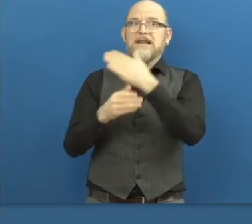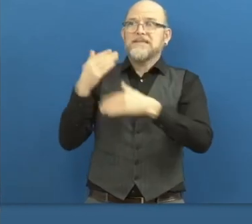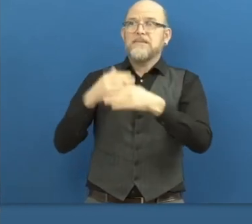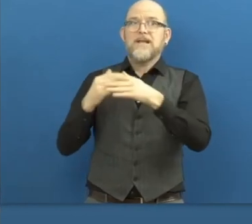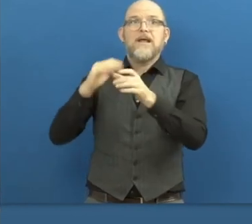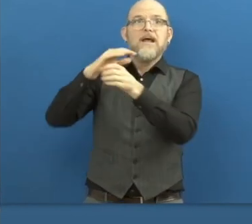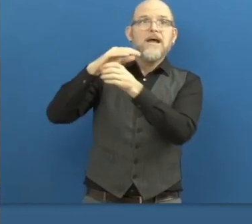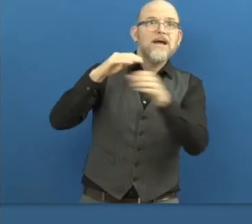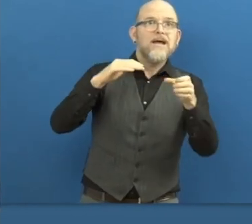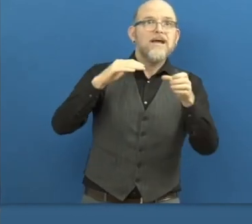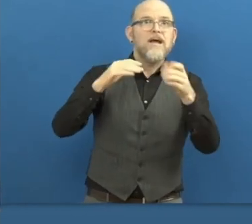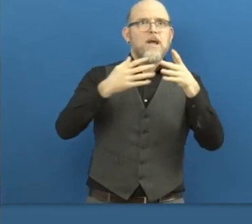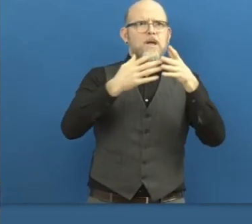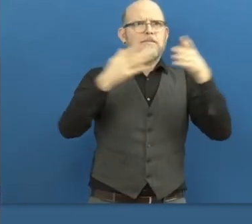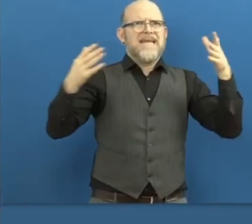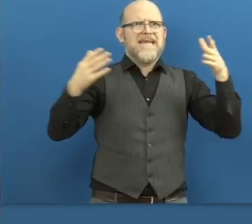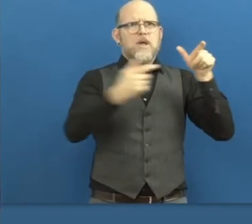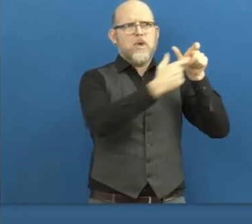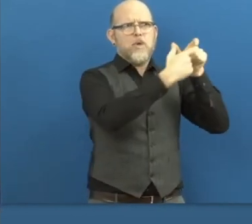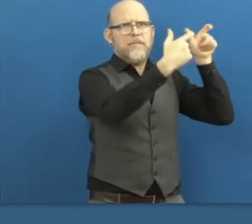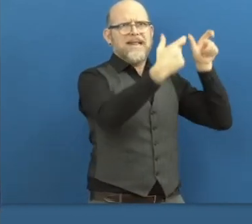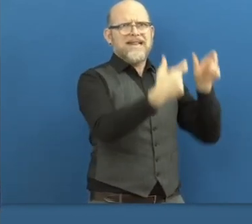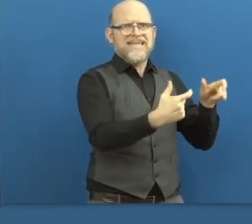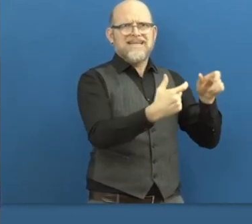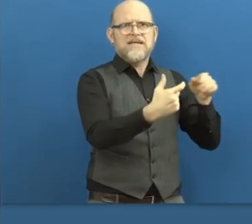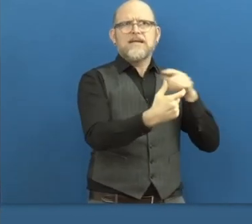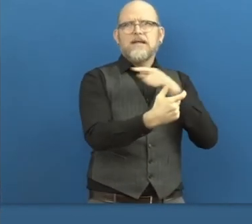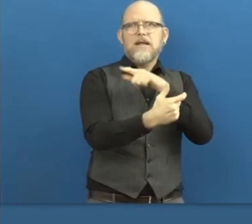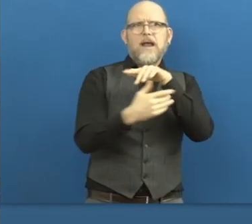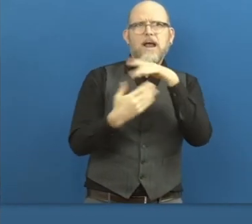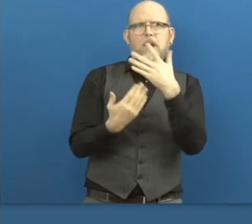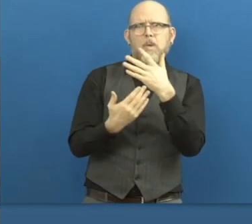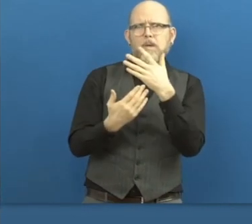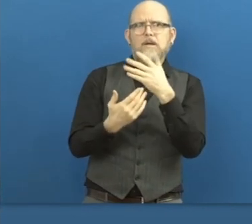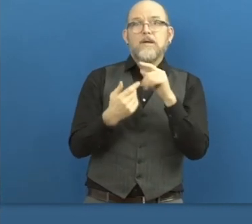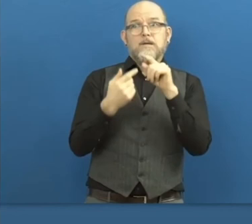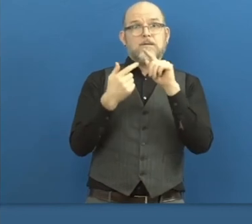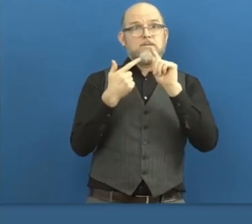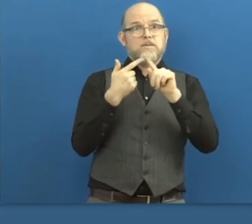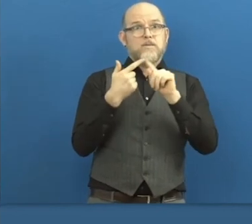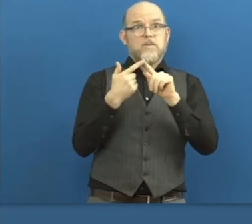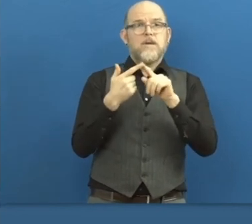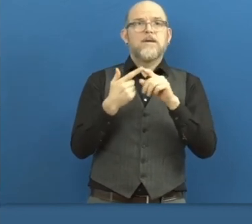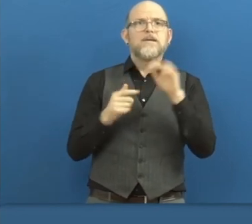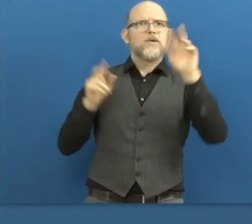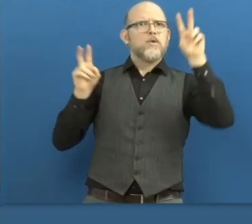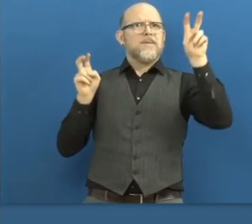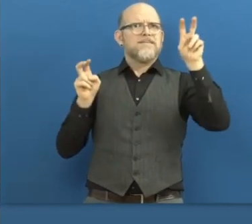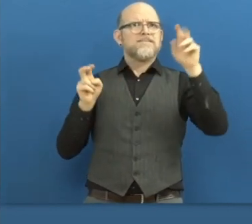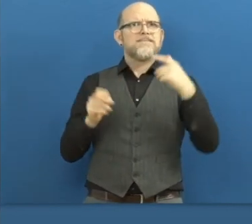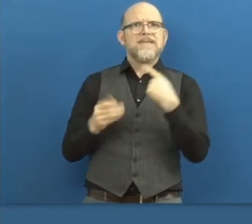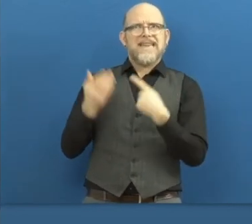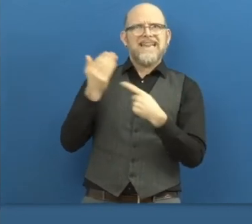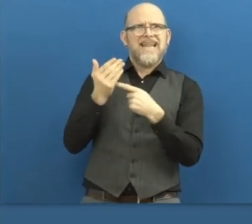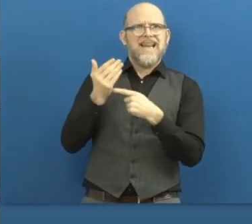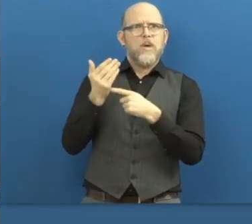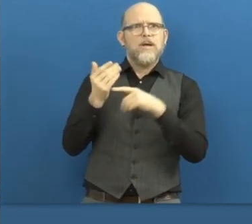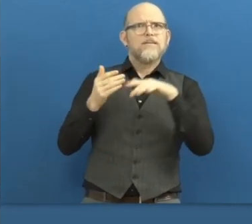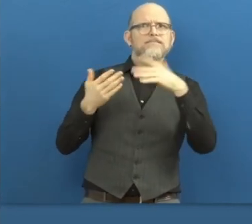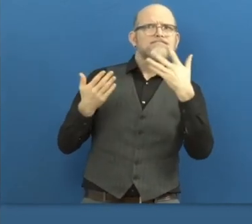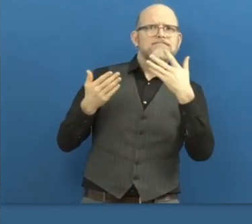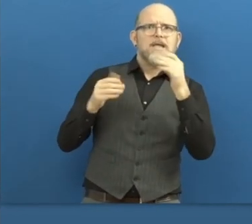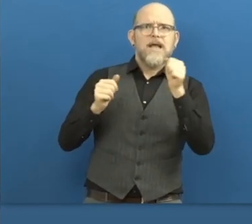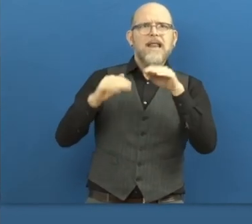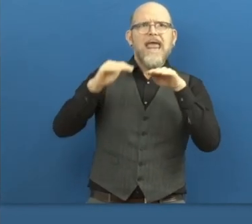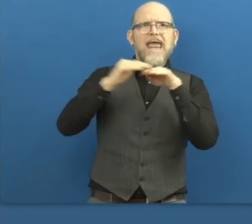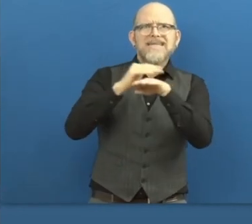how do you use technology to remove barriers and fairly evaluate the candidates.